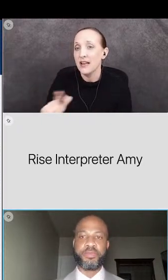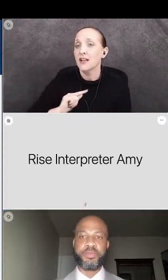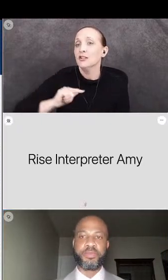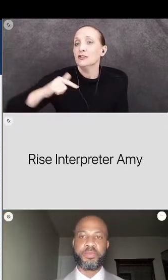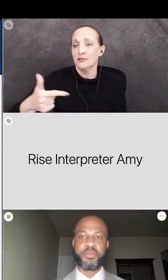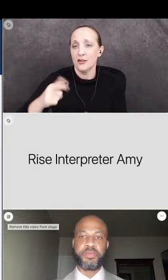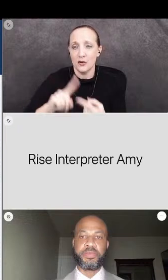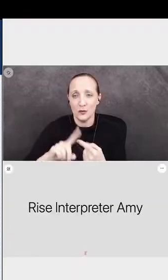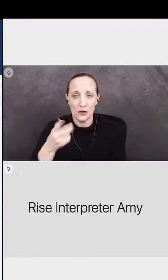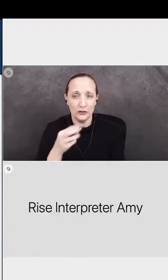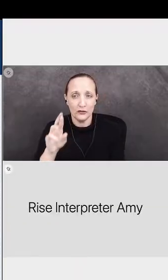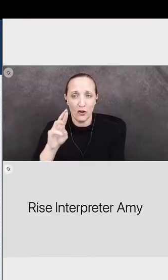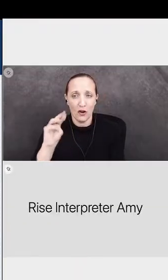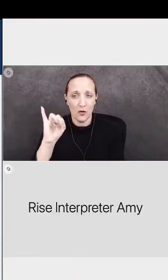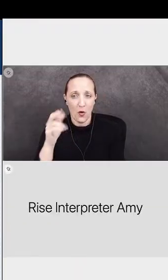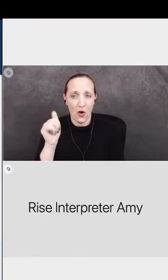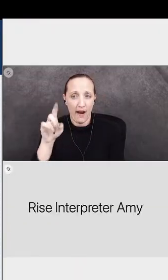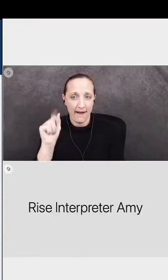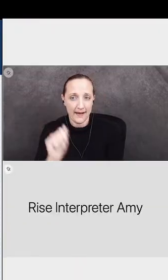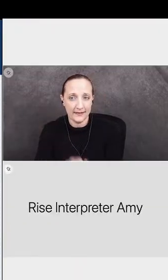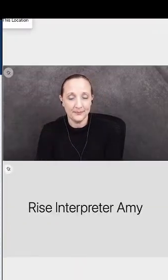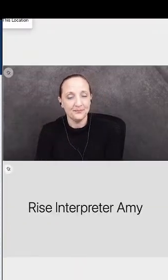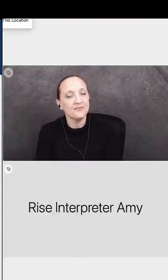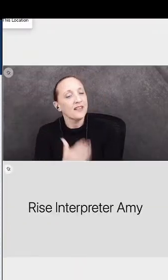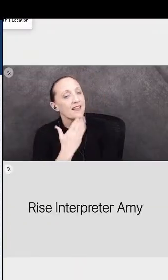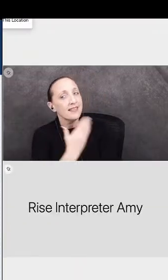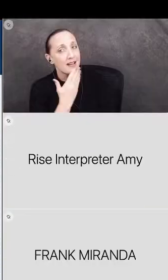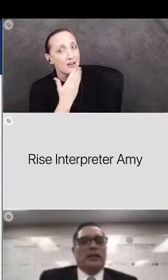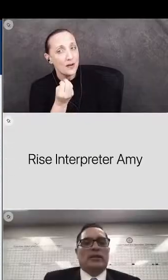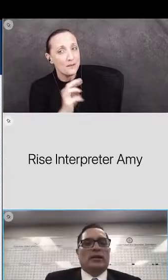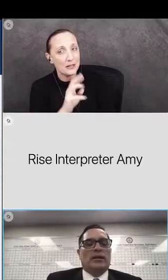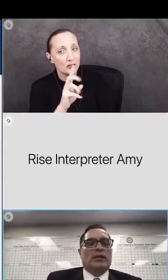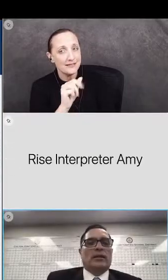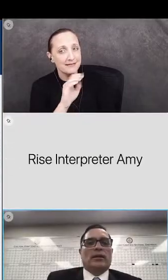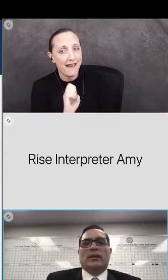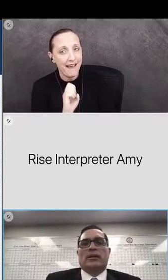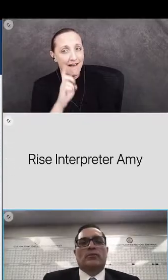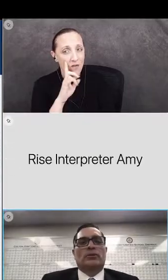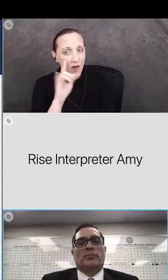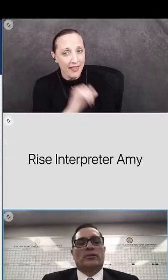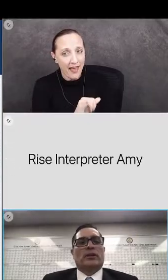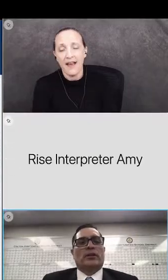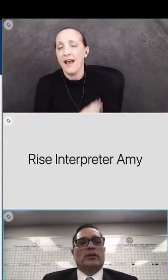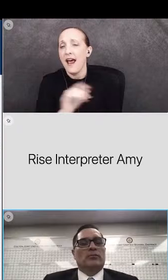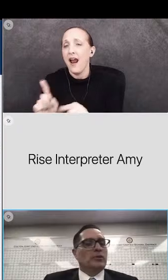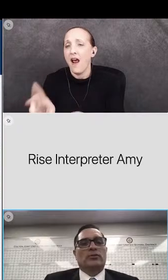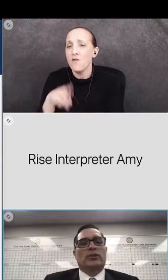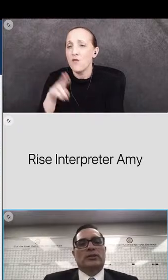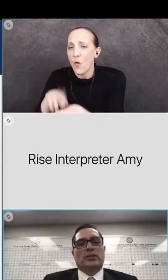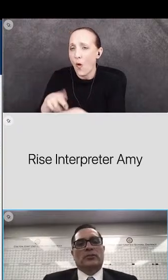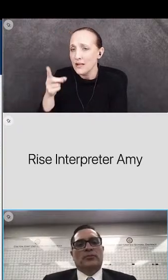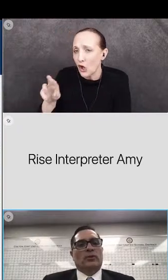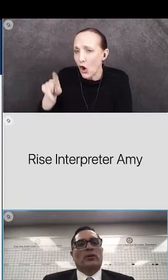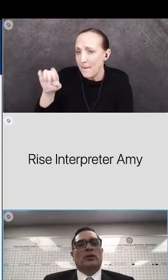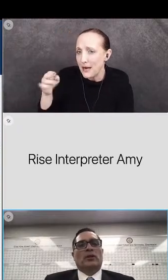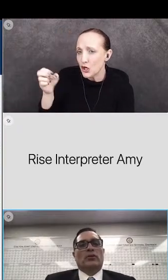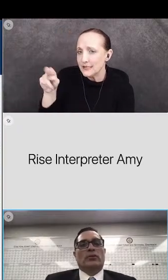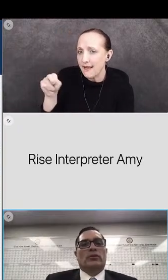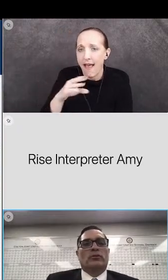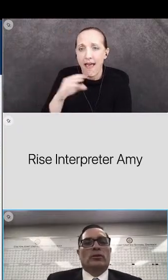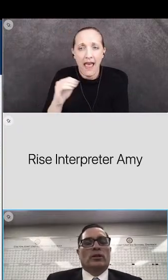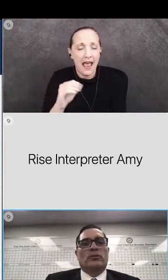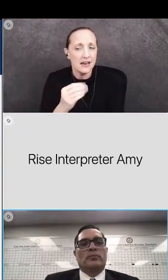thank you mr dade uh for that uh and of course dr peterson and mr jensen for